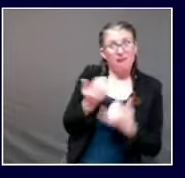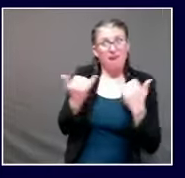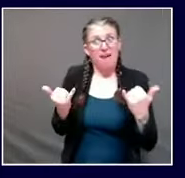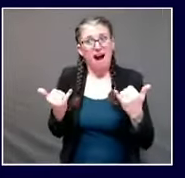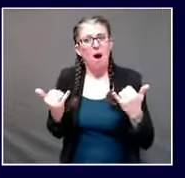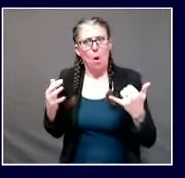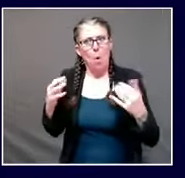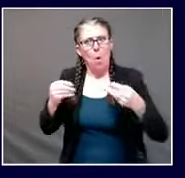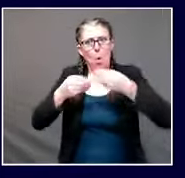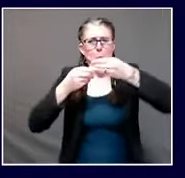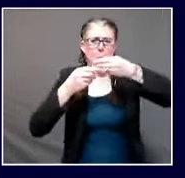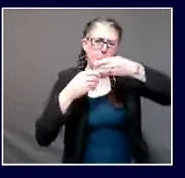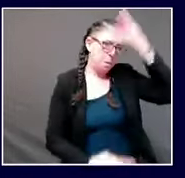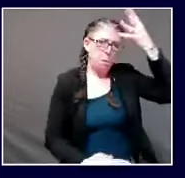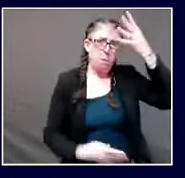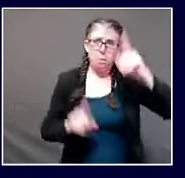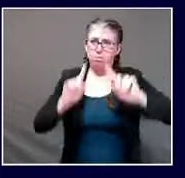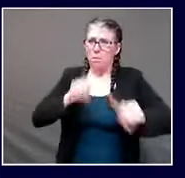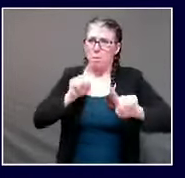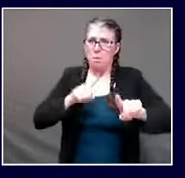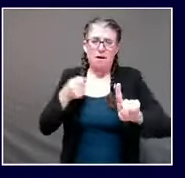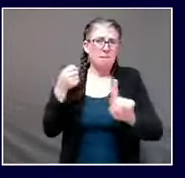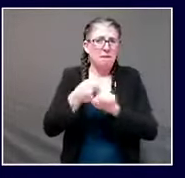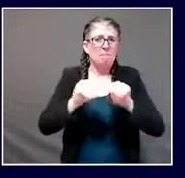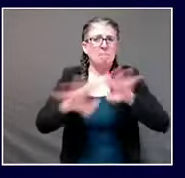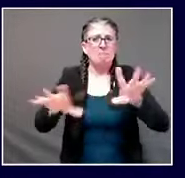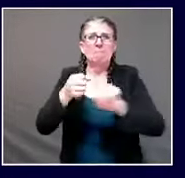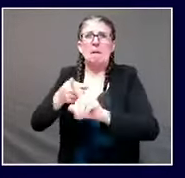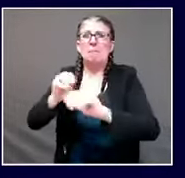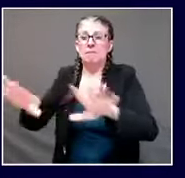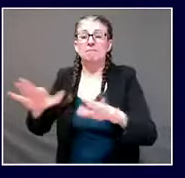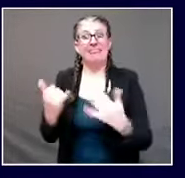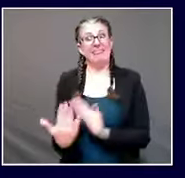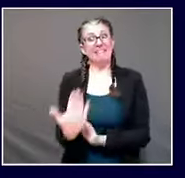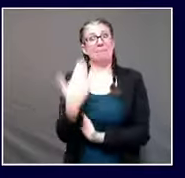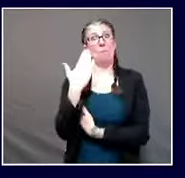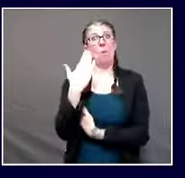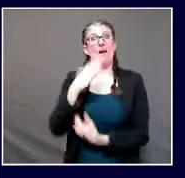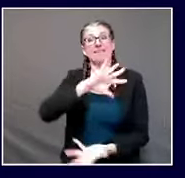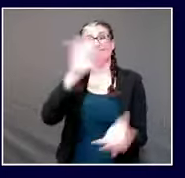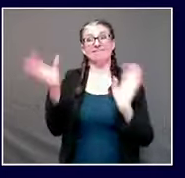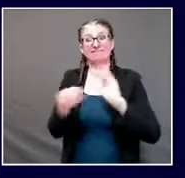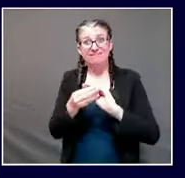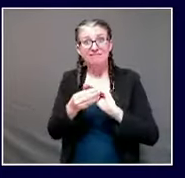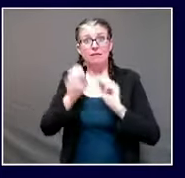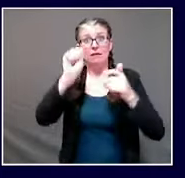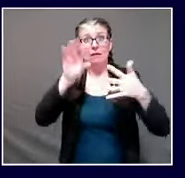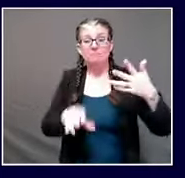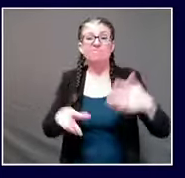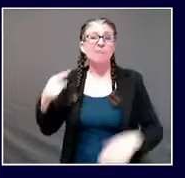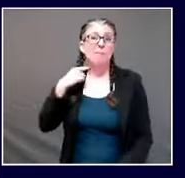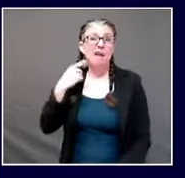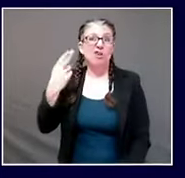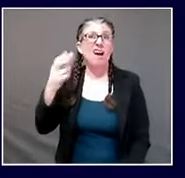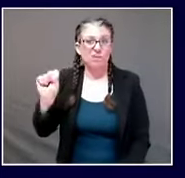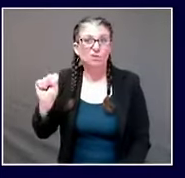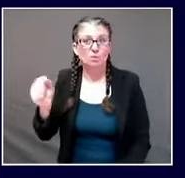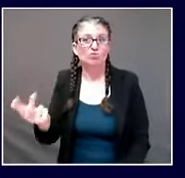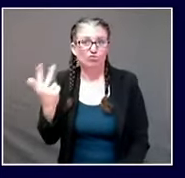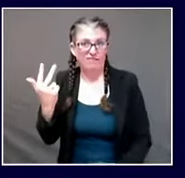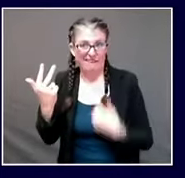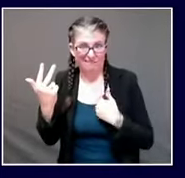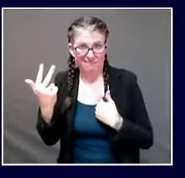we have opened investigations into an outbreak at Bangor High School, where we are aware of three cases, at the